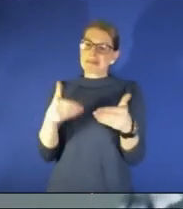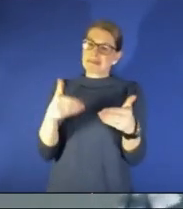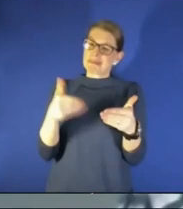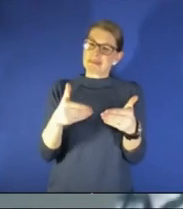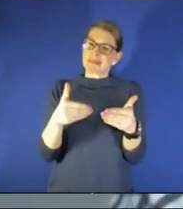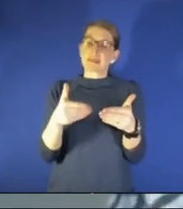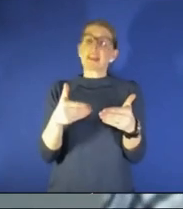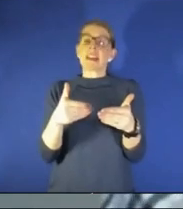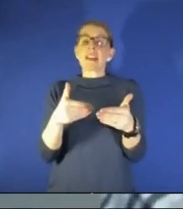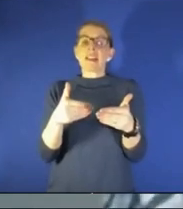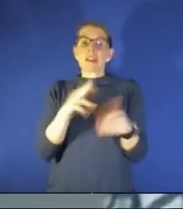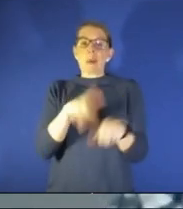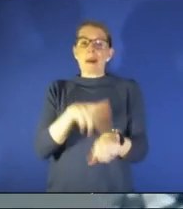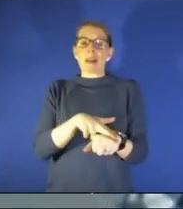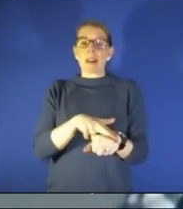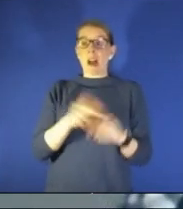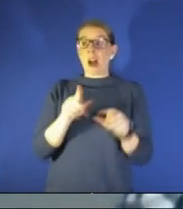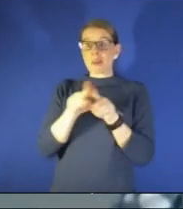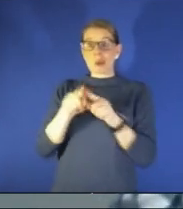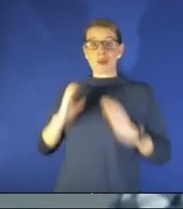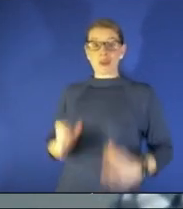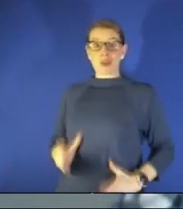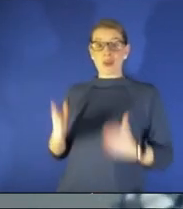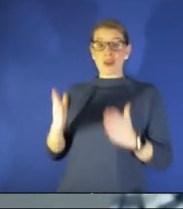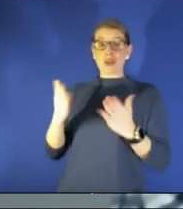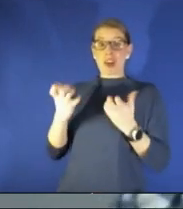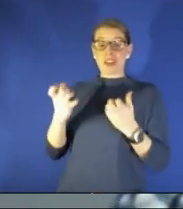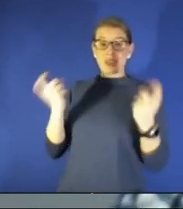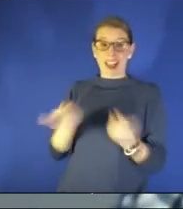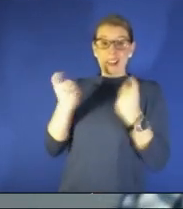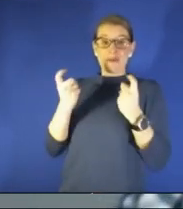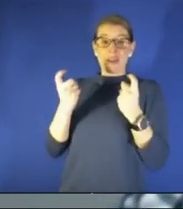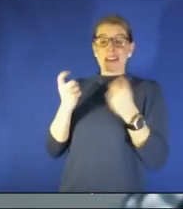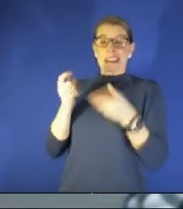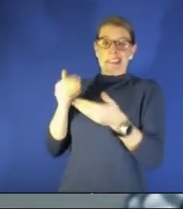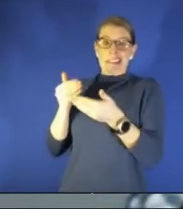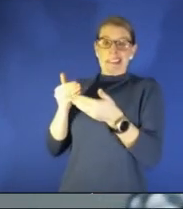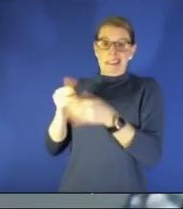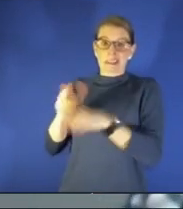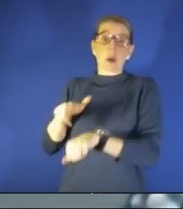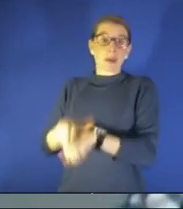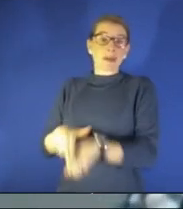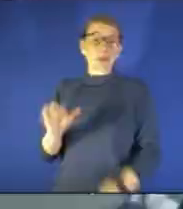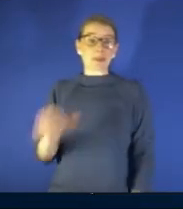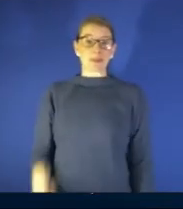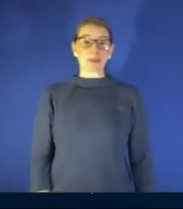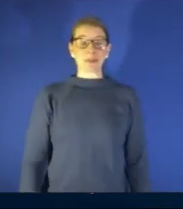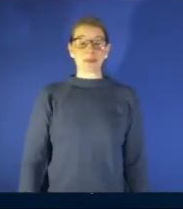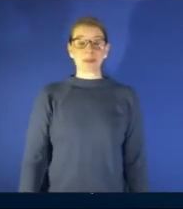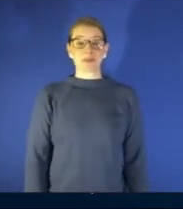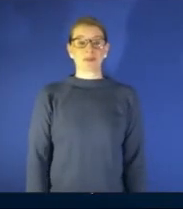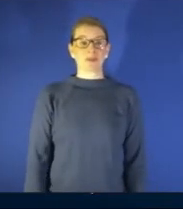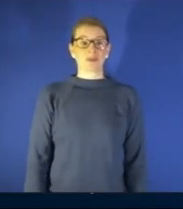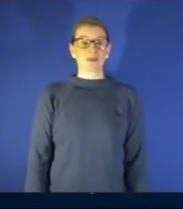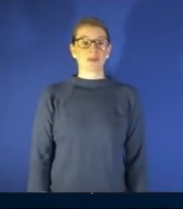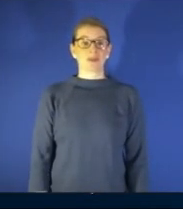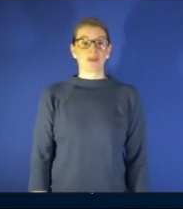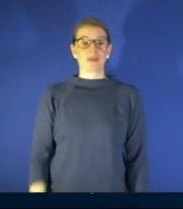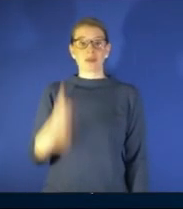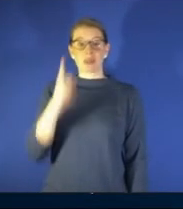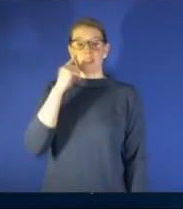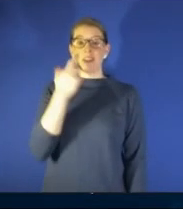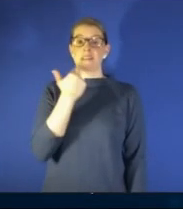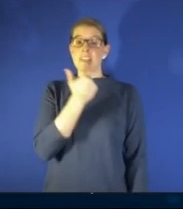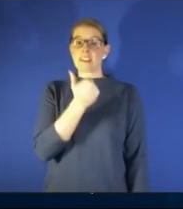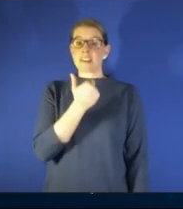side they want to be able to celebrate uh things like saint patrick's day well i think restaurants have you know kind of given us they've been